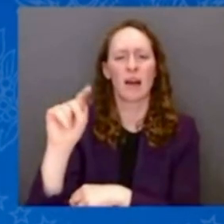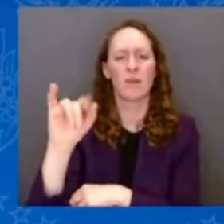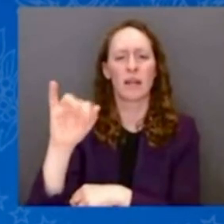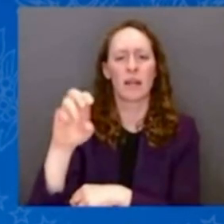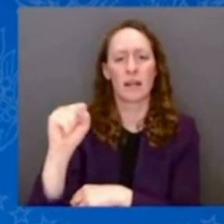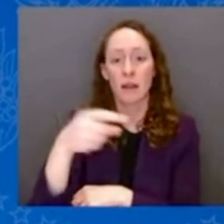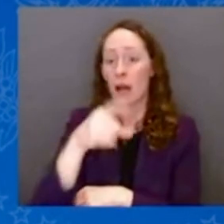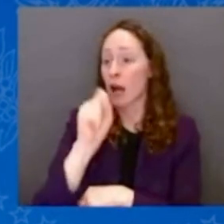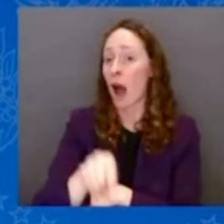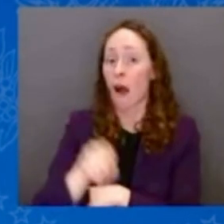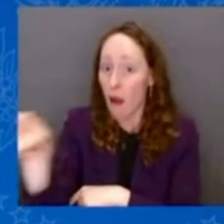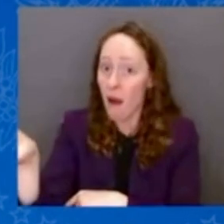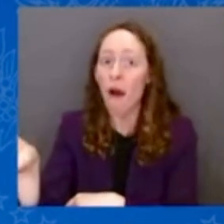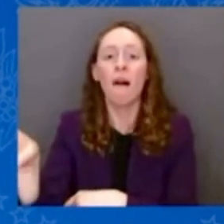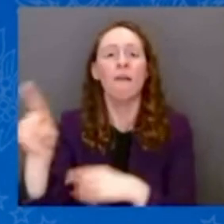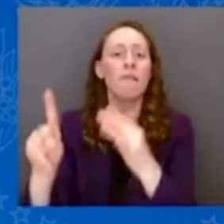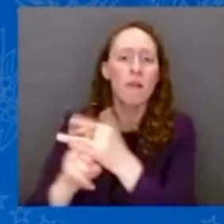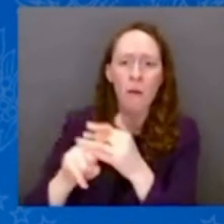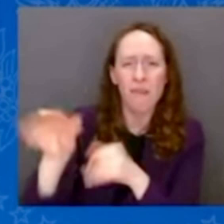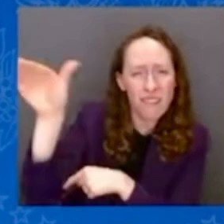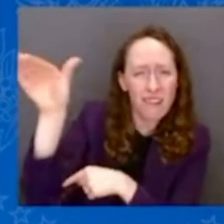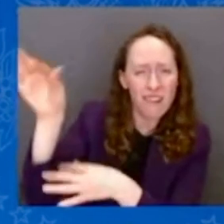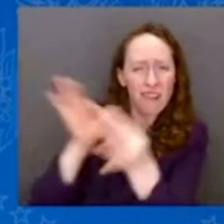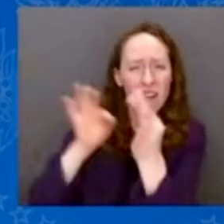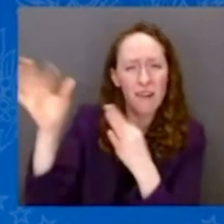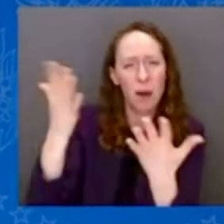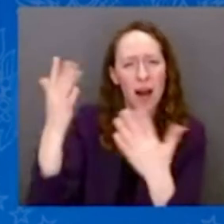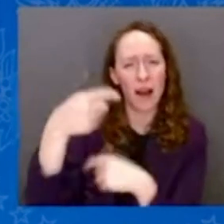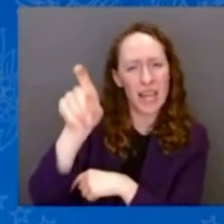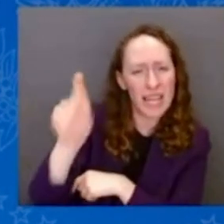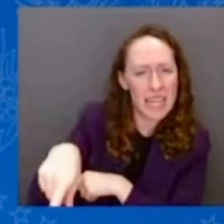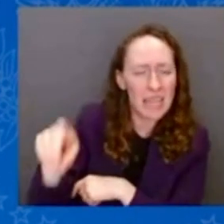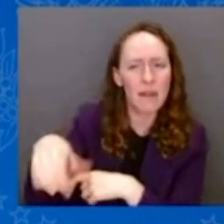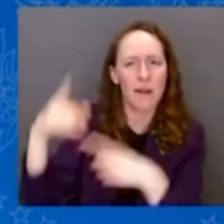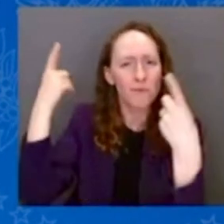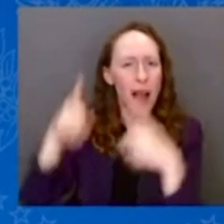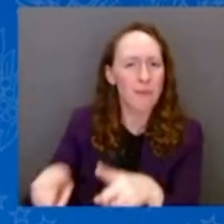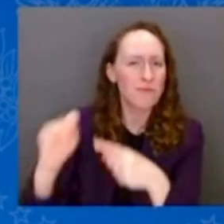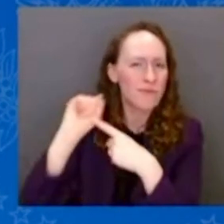you need and learn more about how you can get the help as quickly as possible.